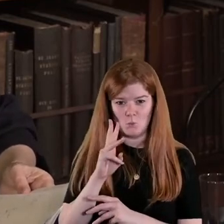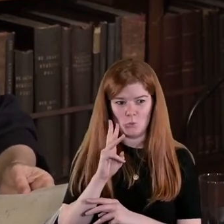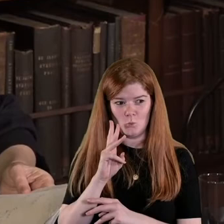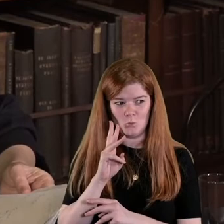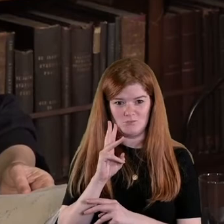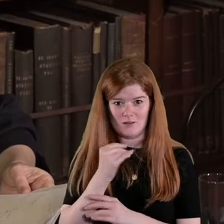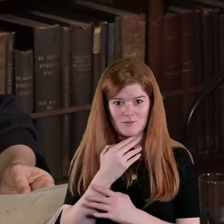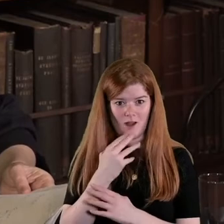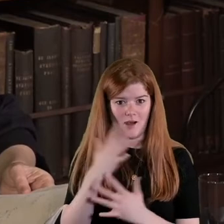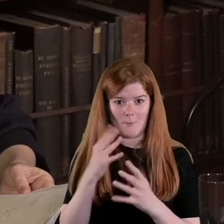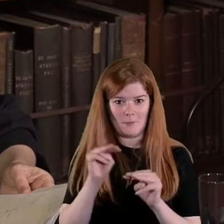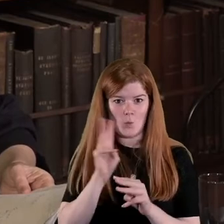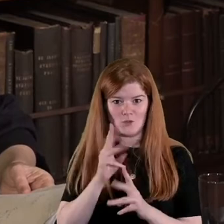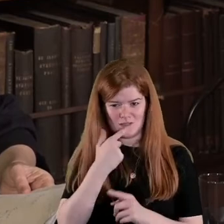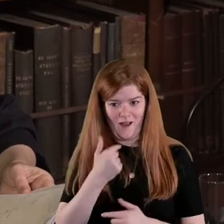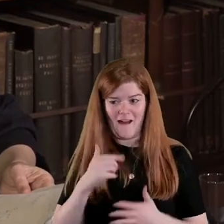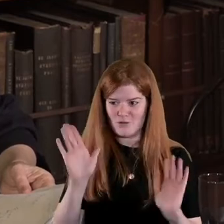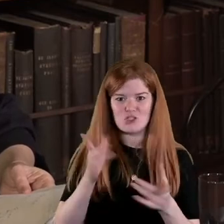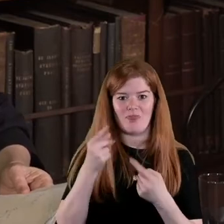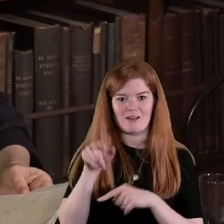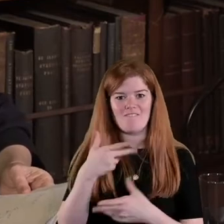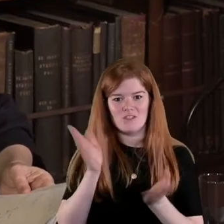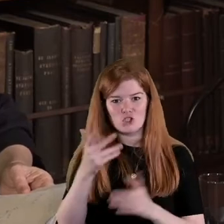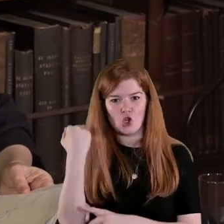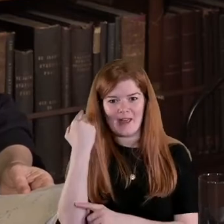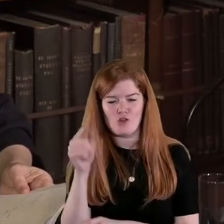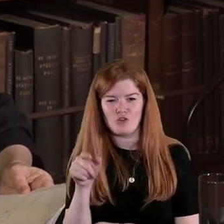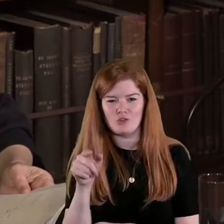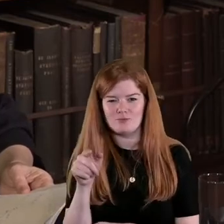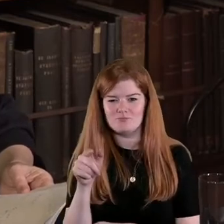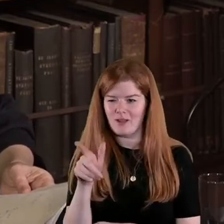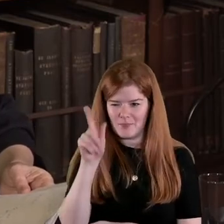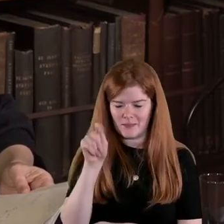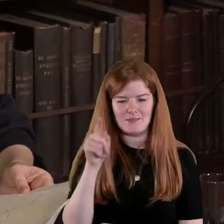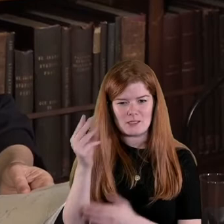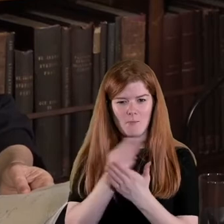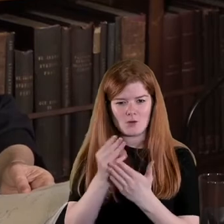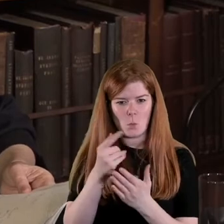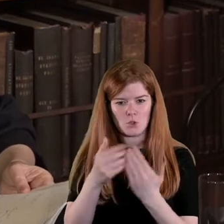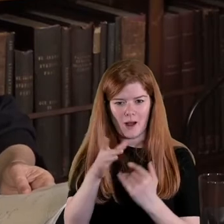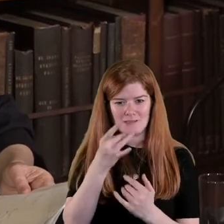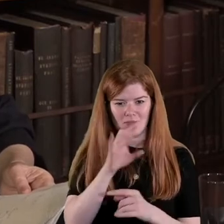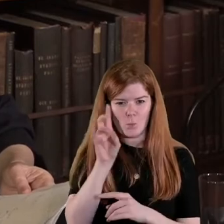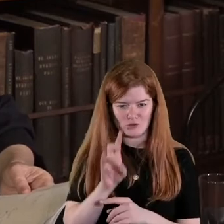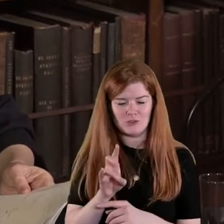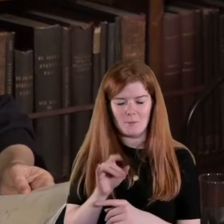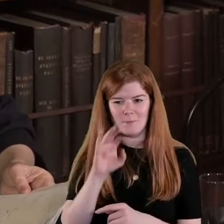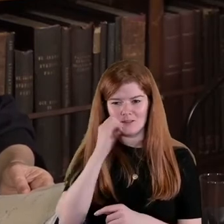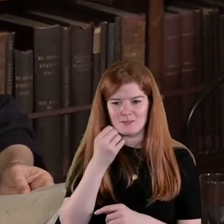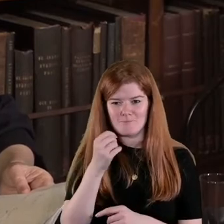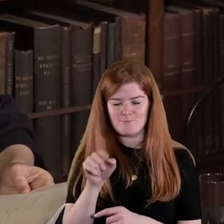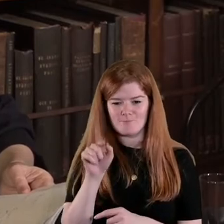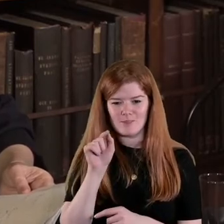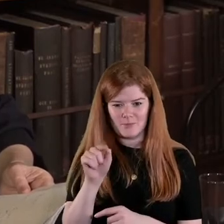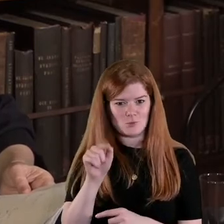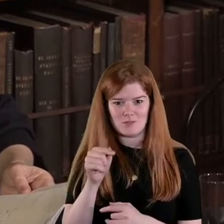in this and I think it's part of what you're asking me in the question that this was it was